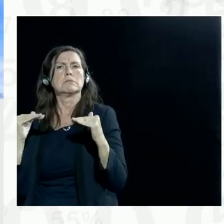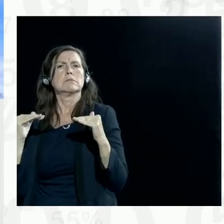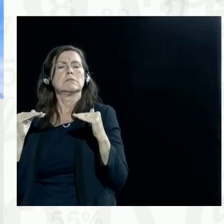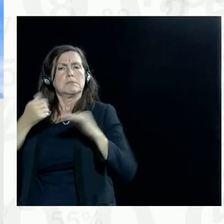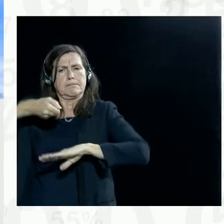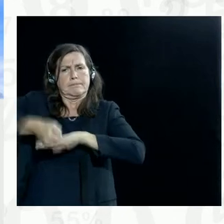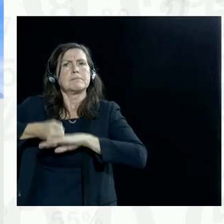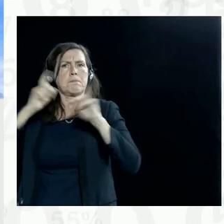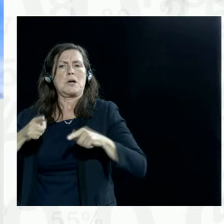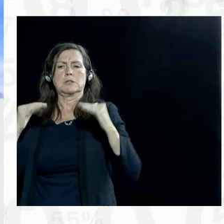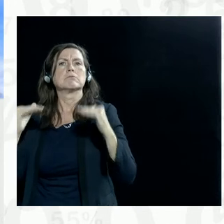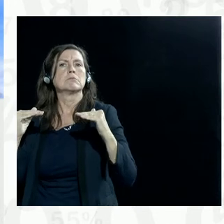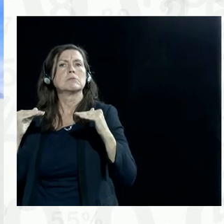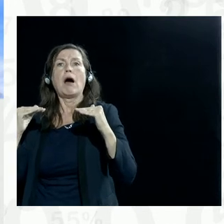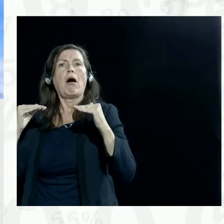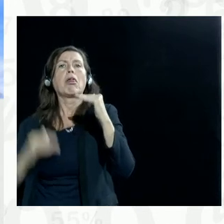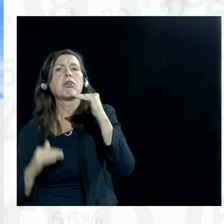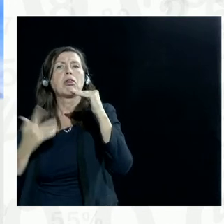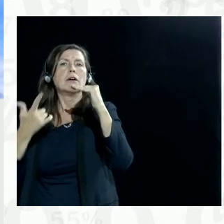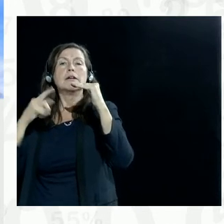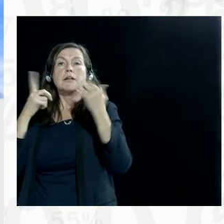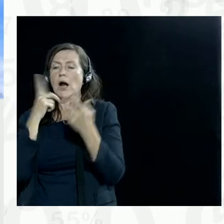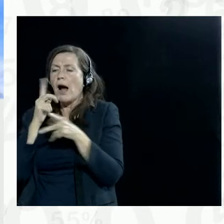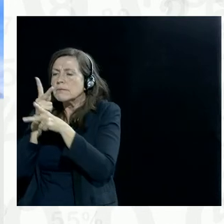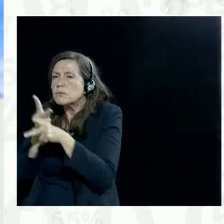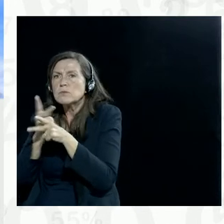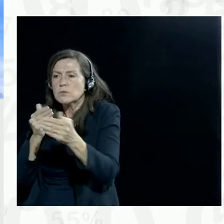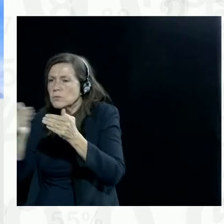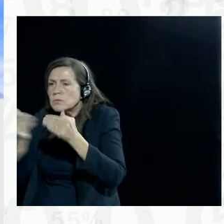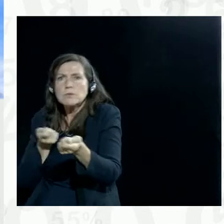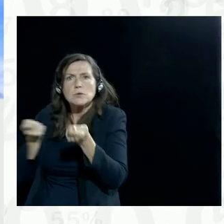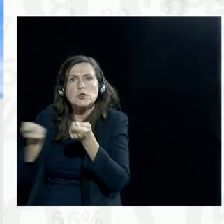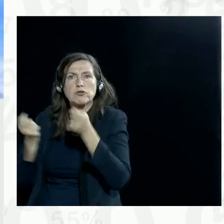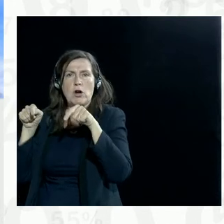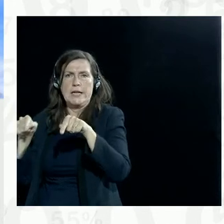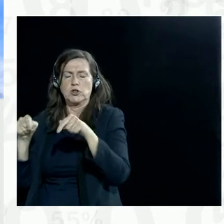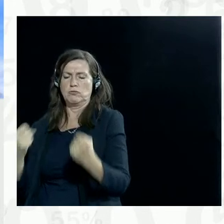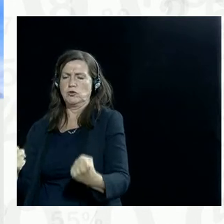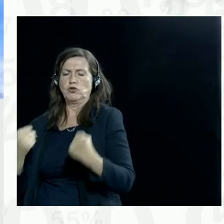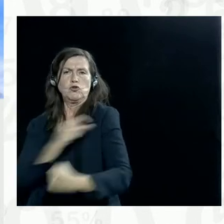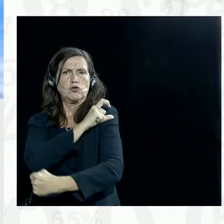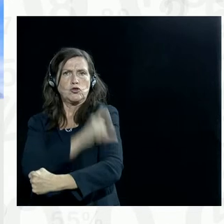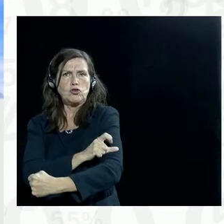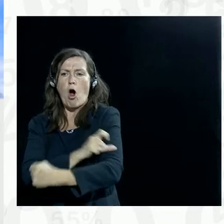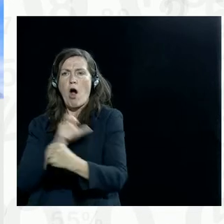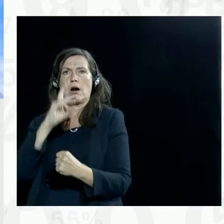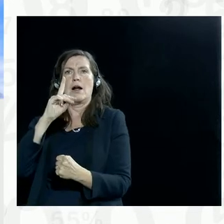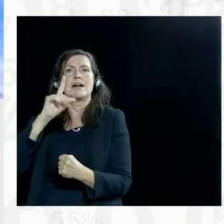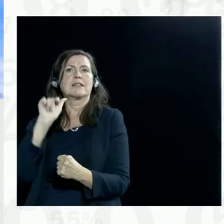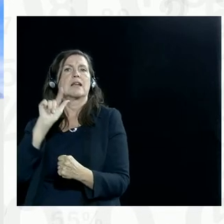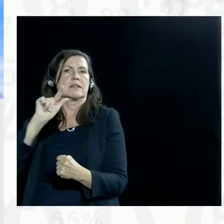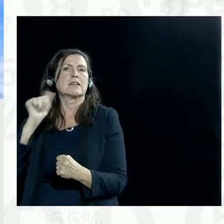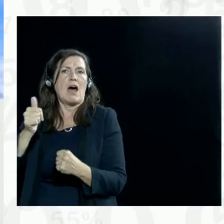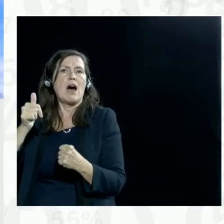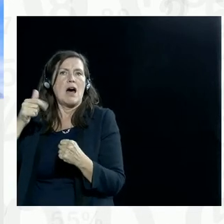evidence shows that when they are applied to data curation, they make for more robust data. But I think the problem